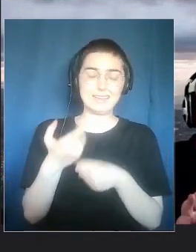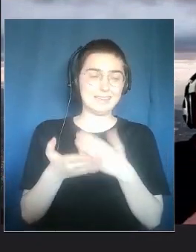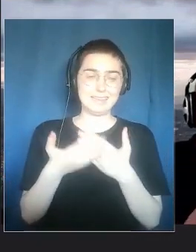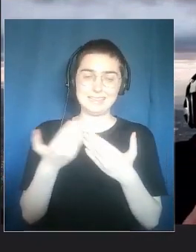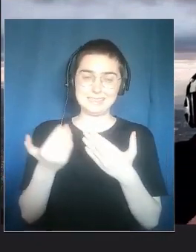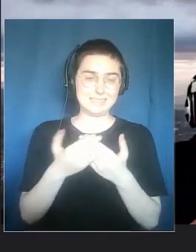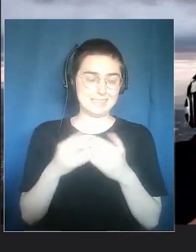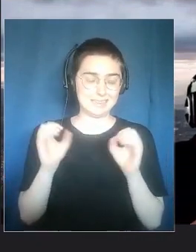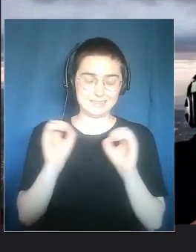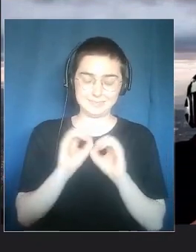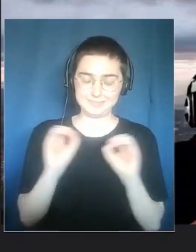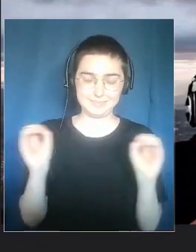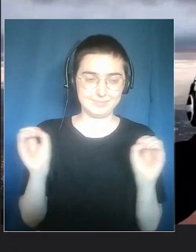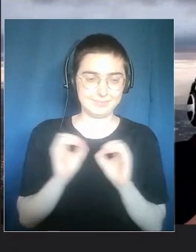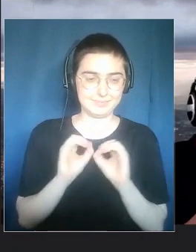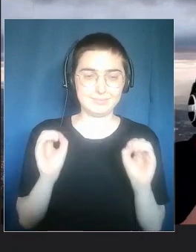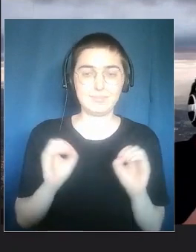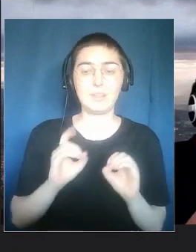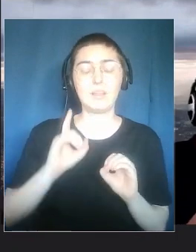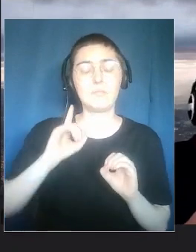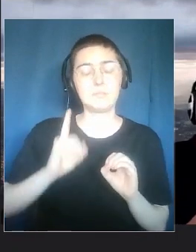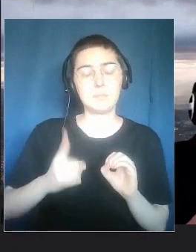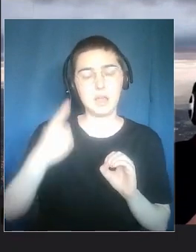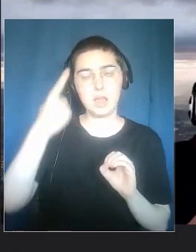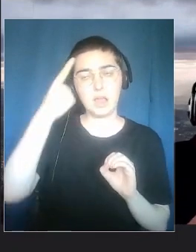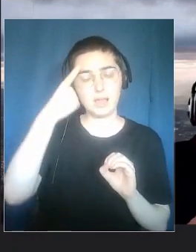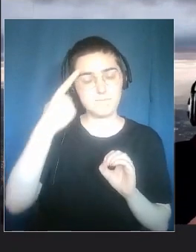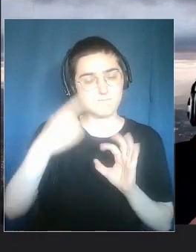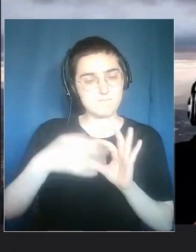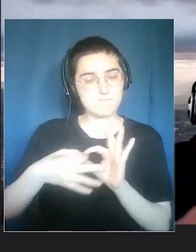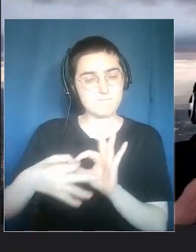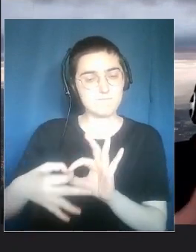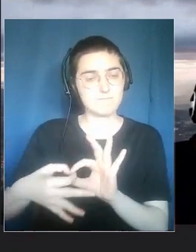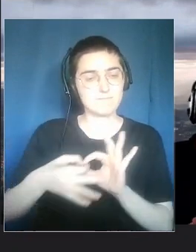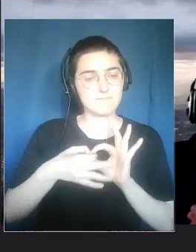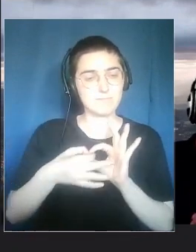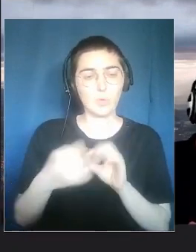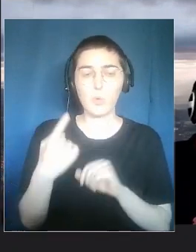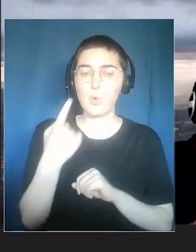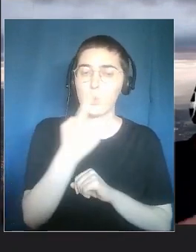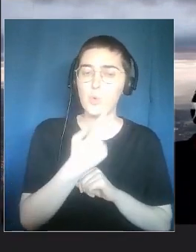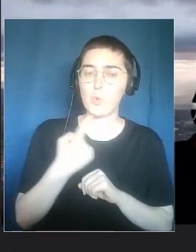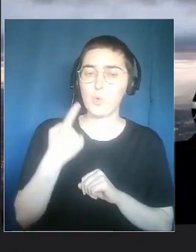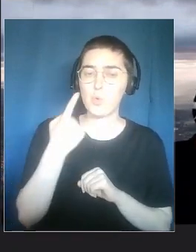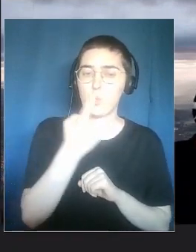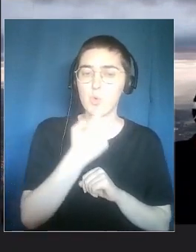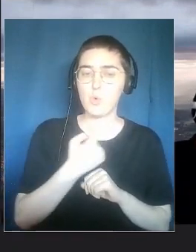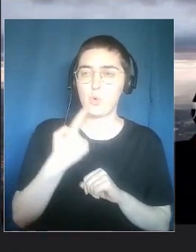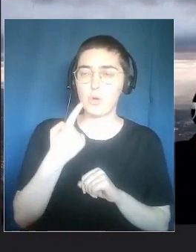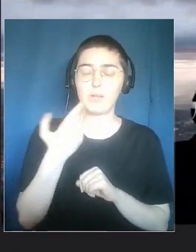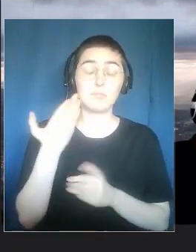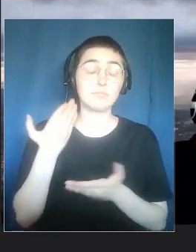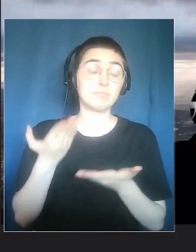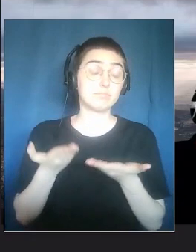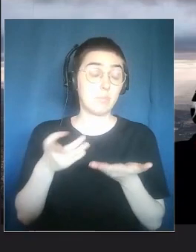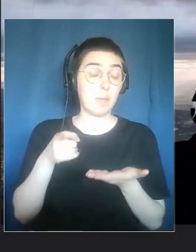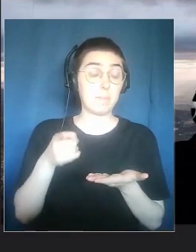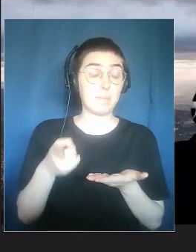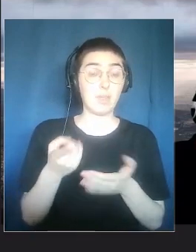requires an attention to the relationship. In a few moments, you need to decide whether to